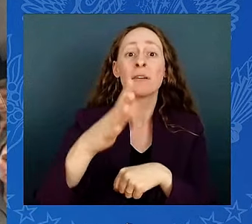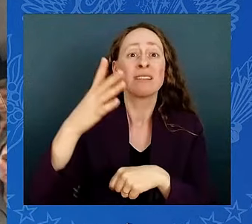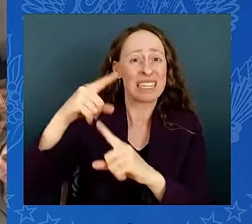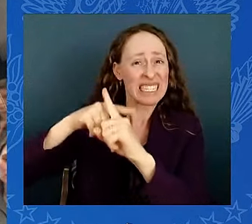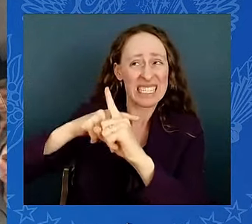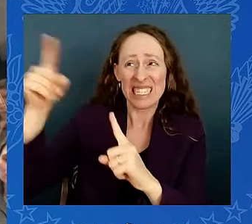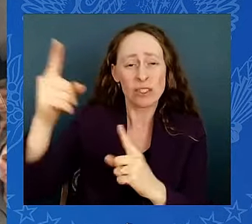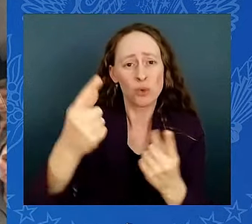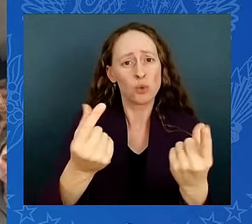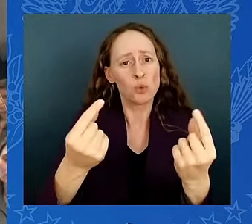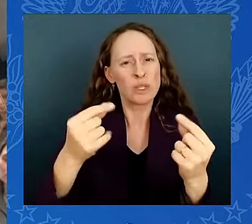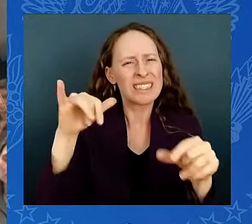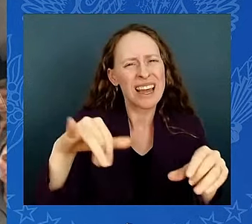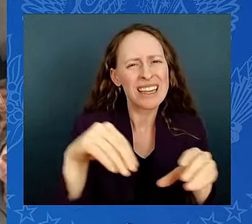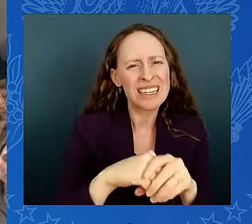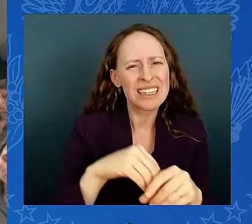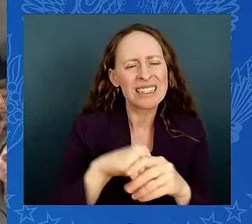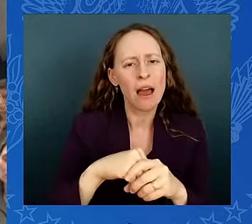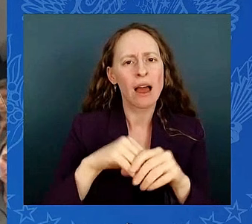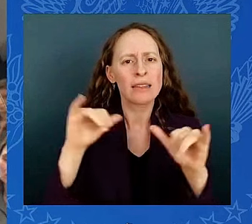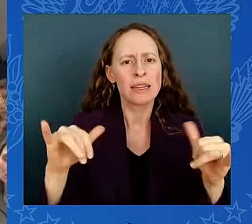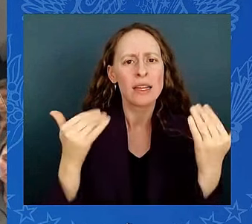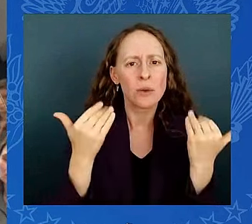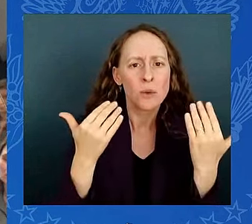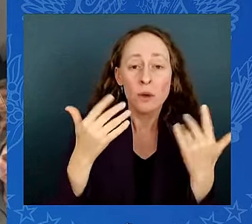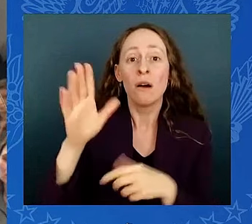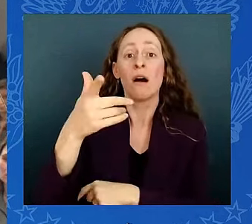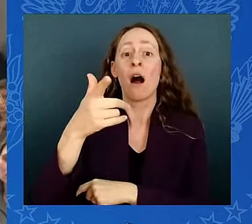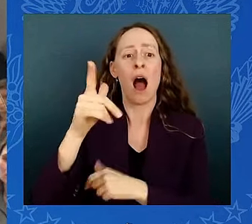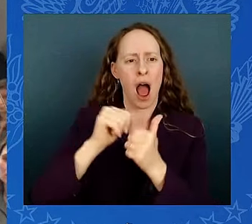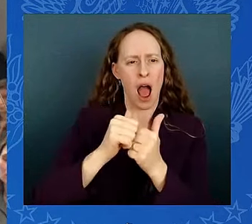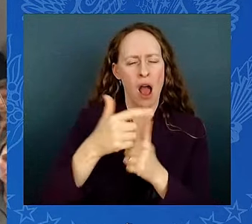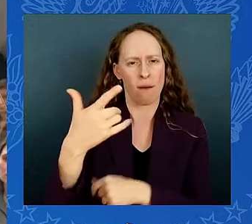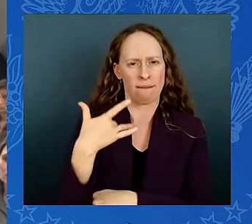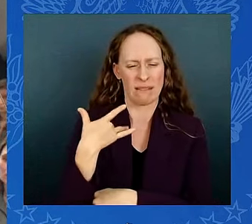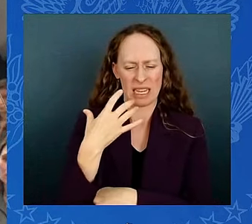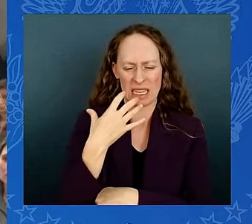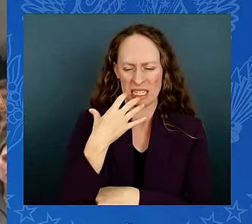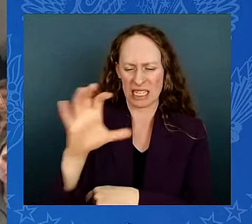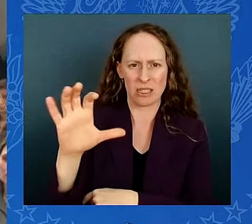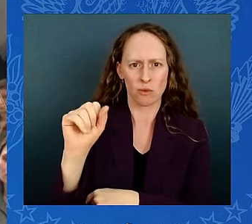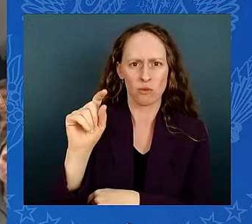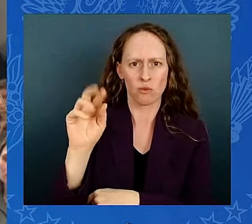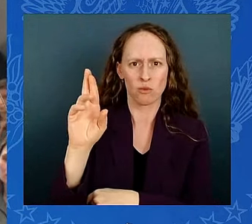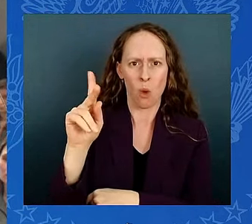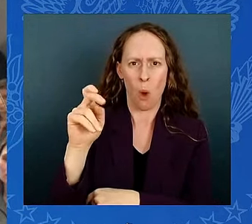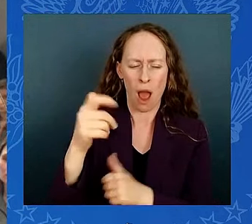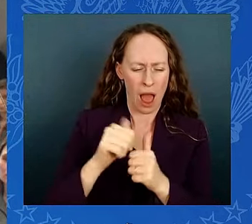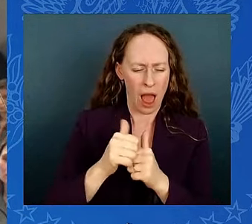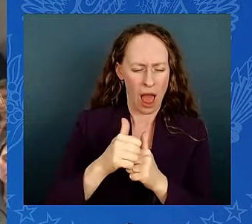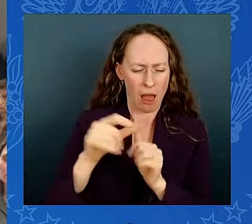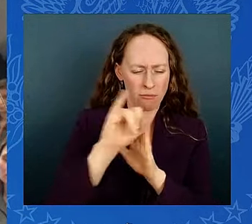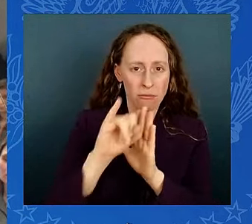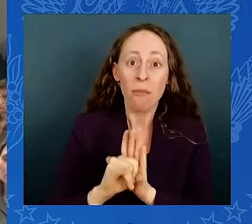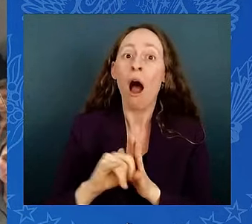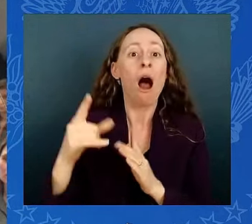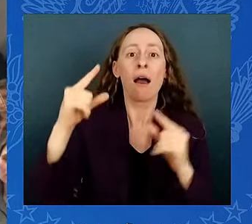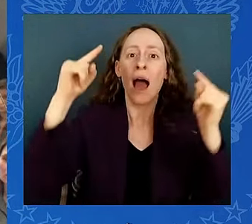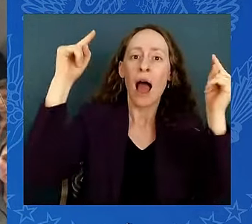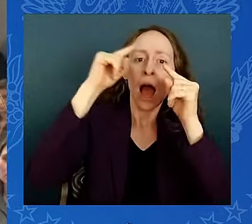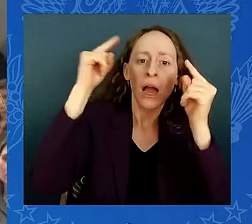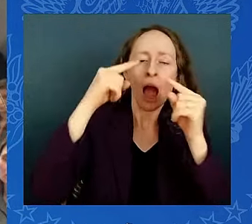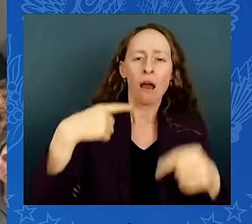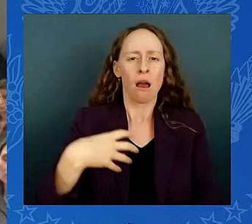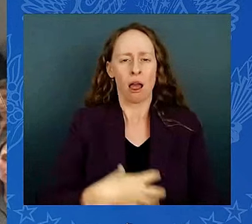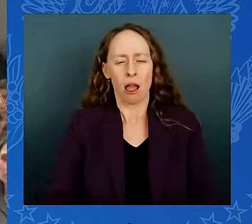nausea, and dizziness. And always have water with you whenever you're outside this summer. Today's announcements build on